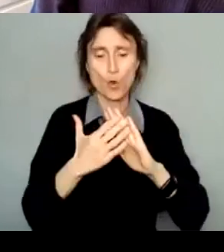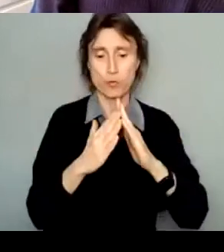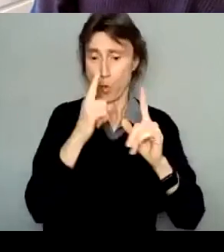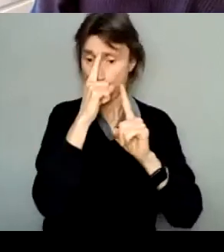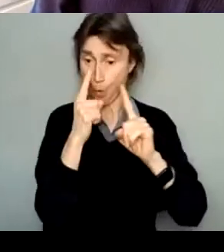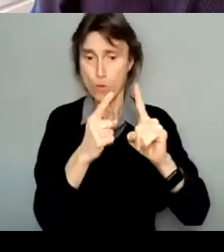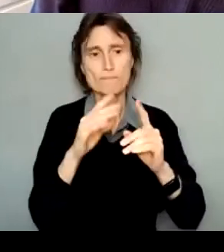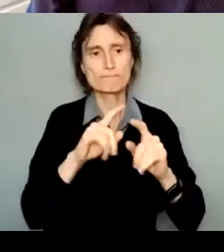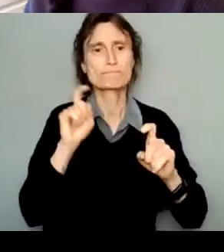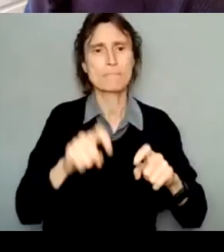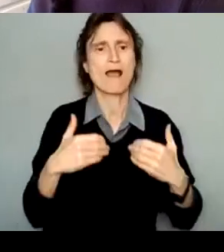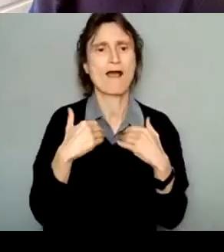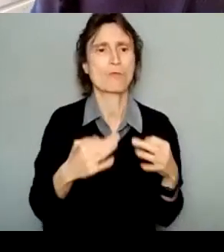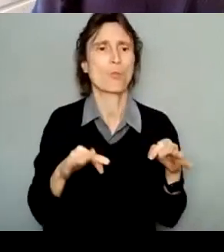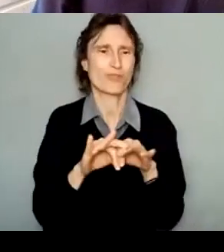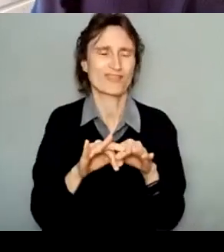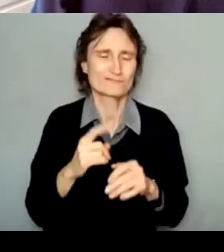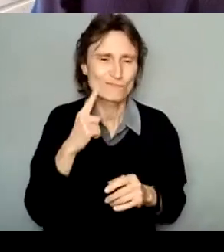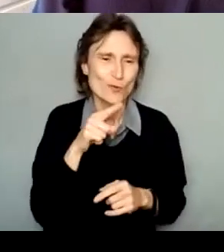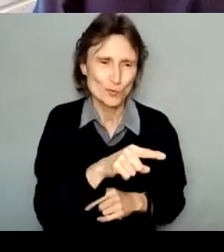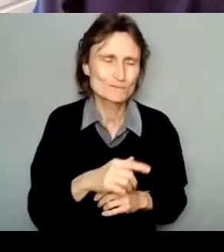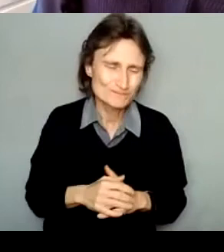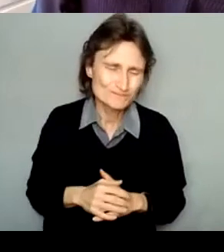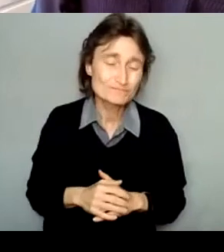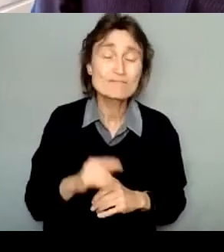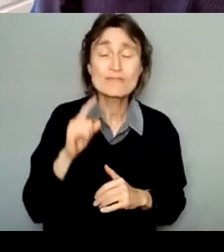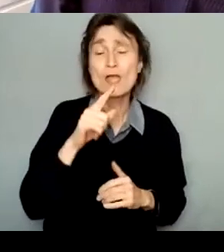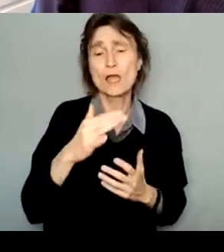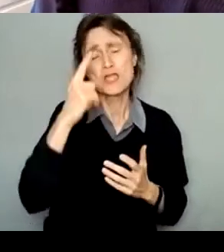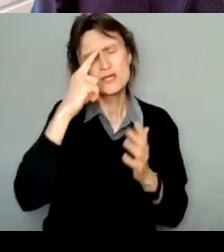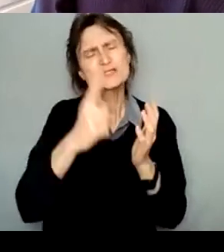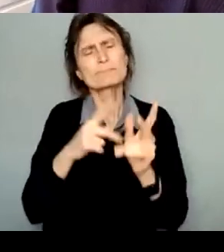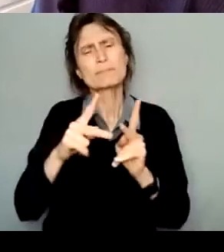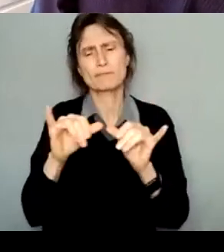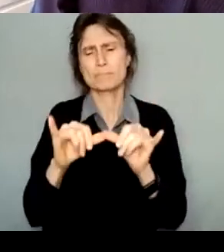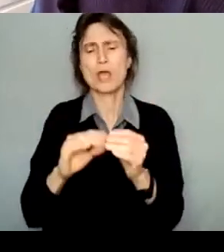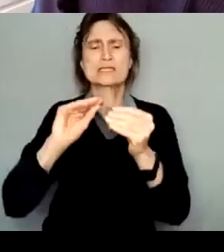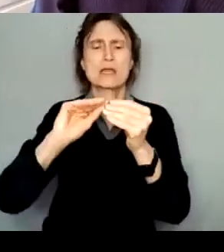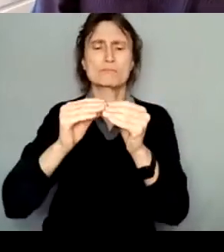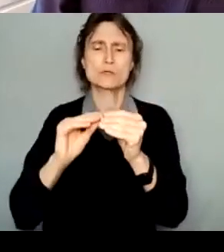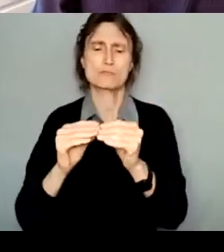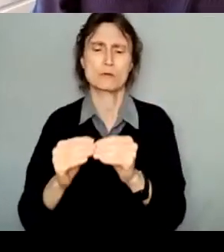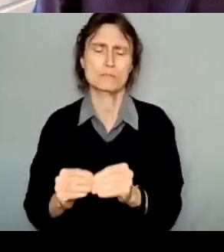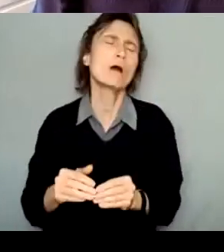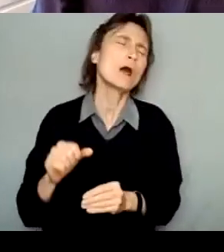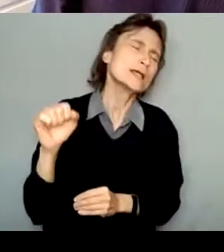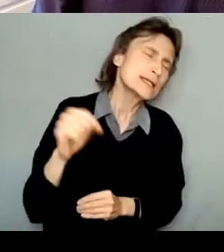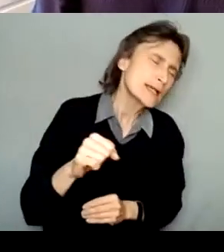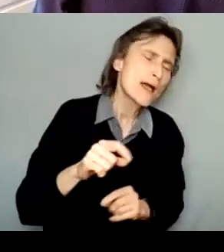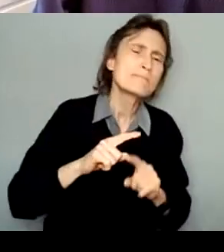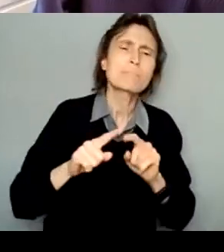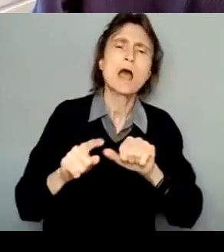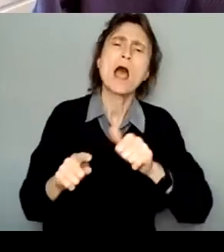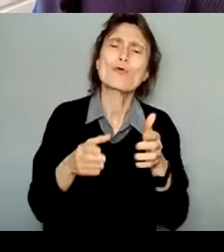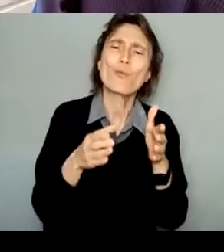you. While quantity and numbers can tell a meaningful story, you might also be interested in qualitative measures like